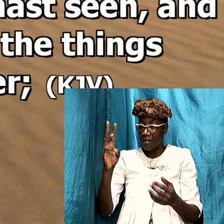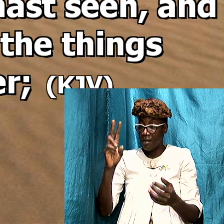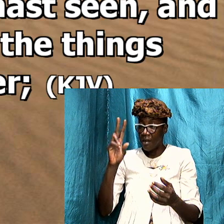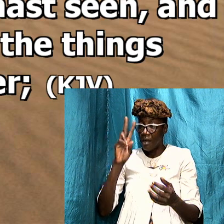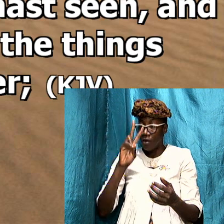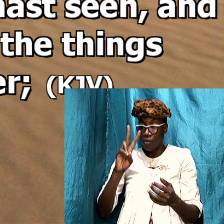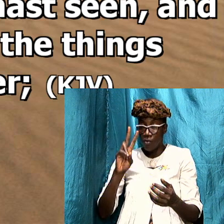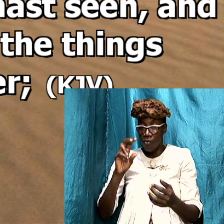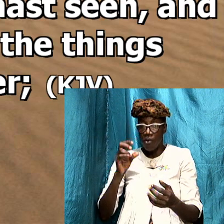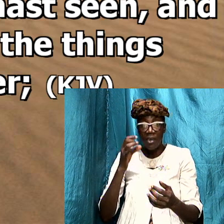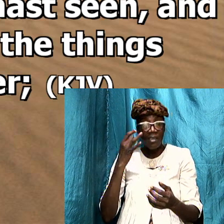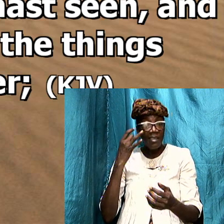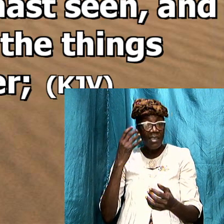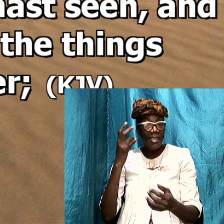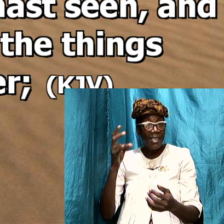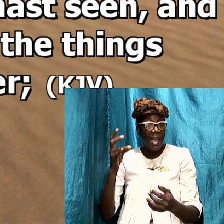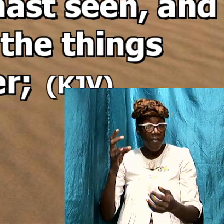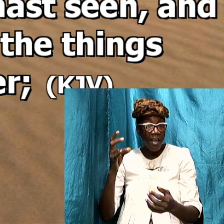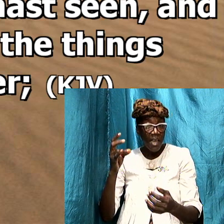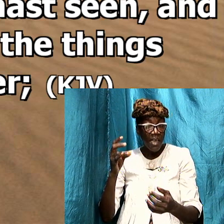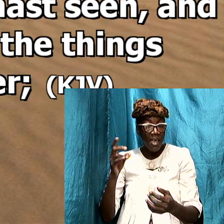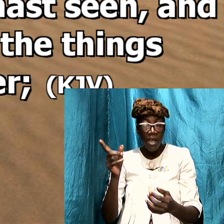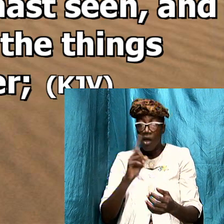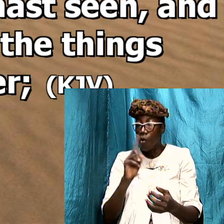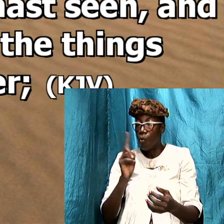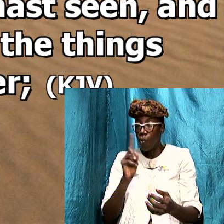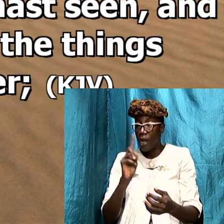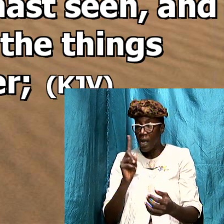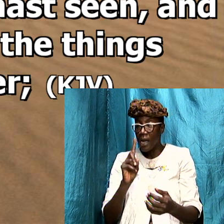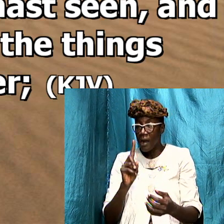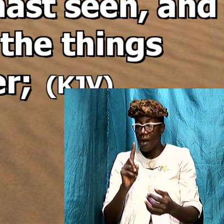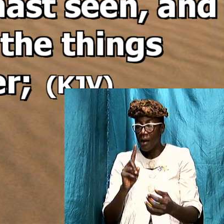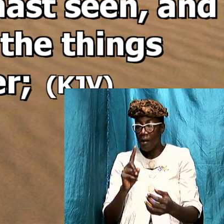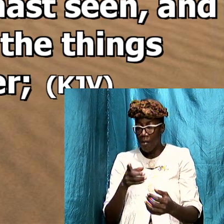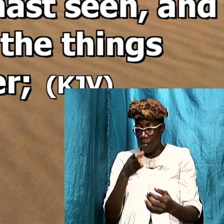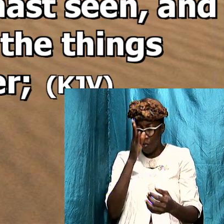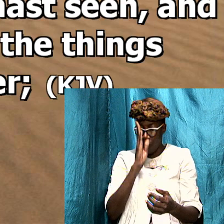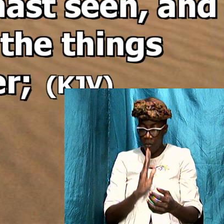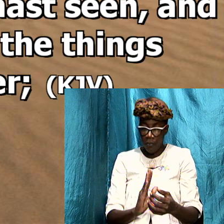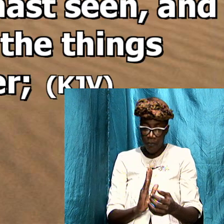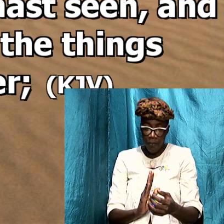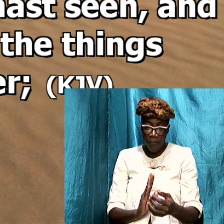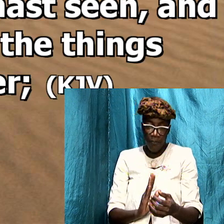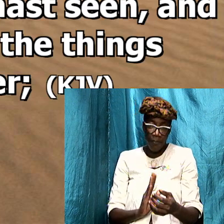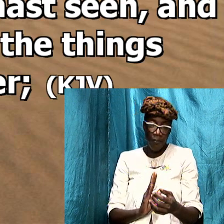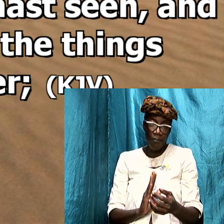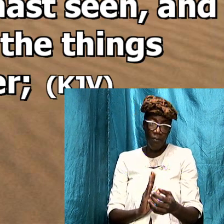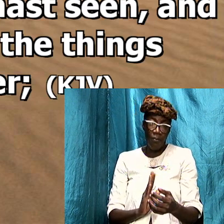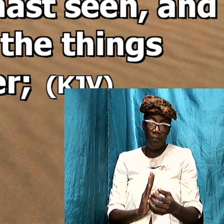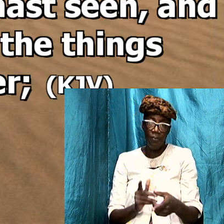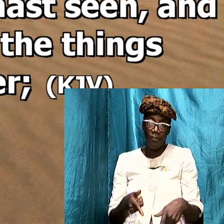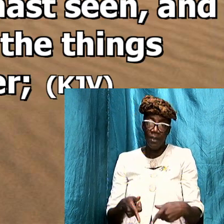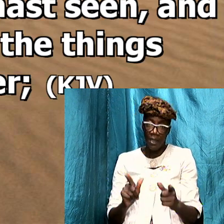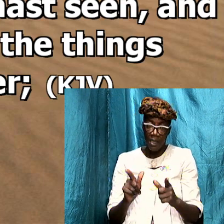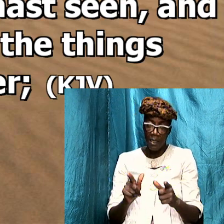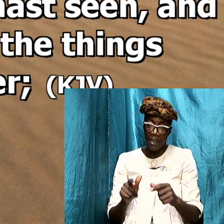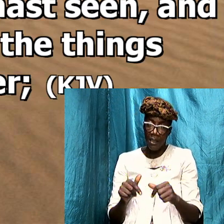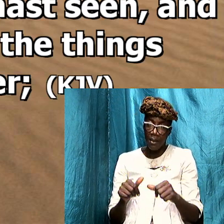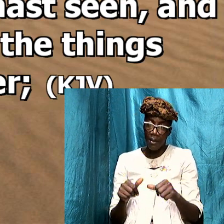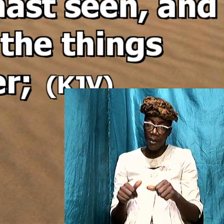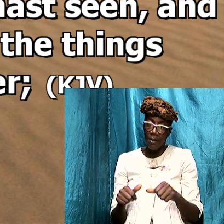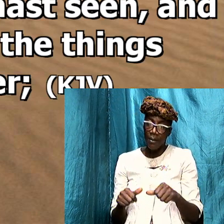finally where the Bible is silent let it remain